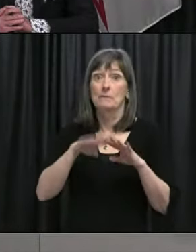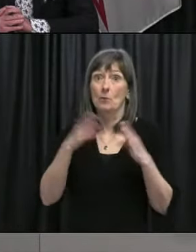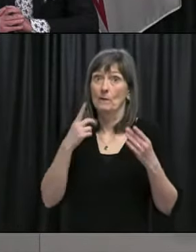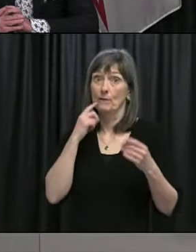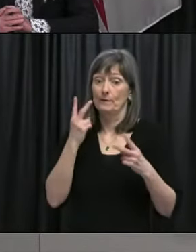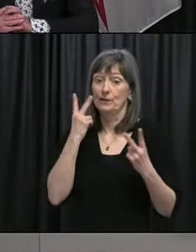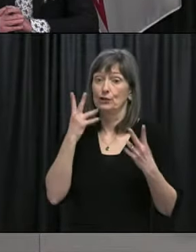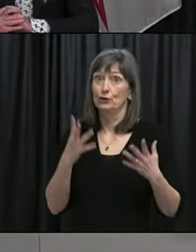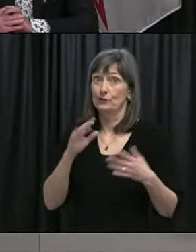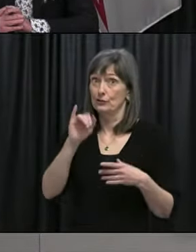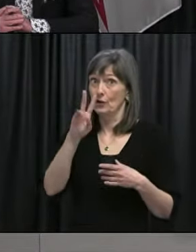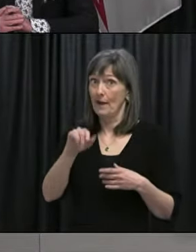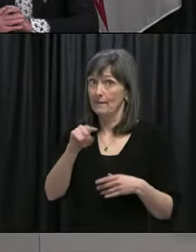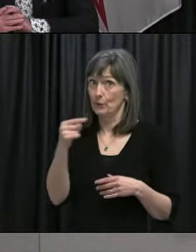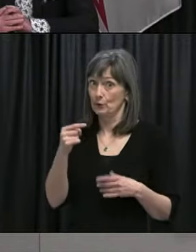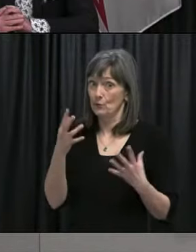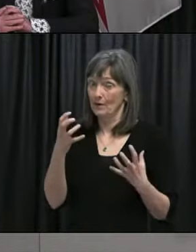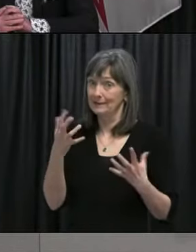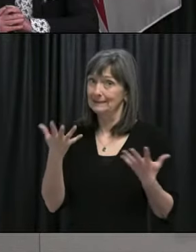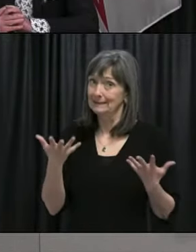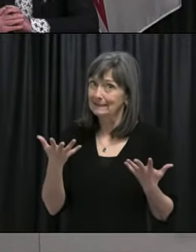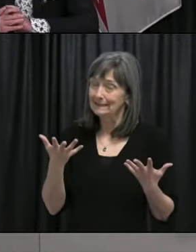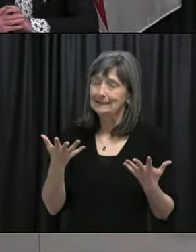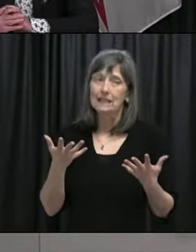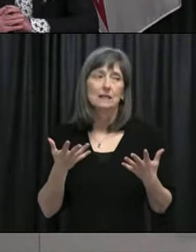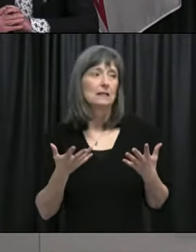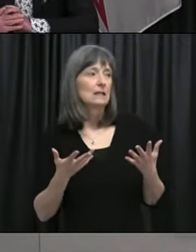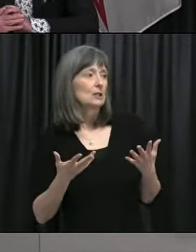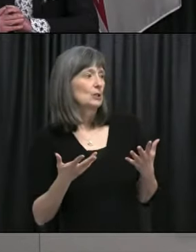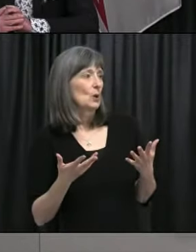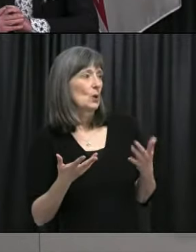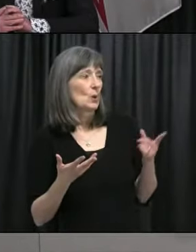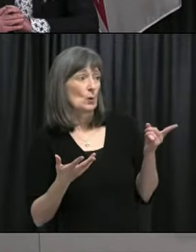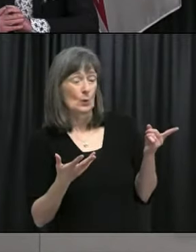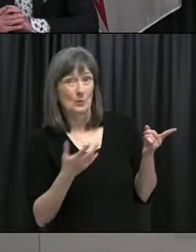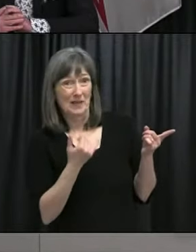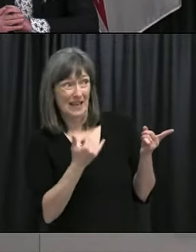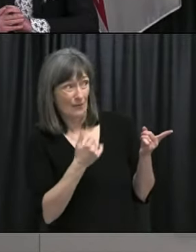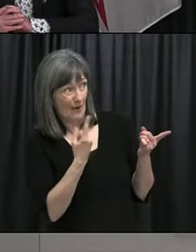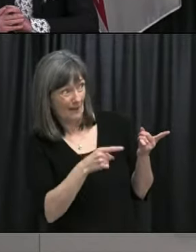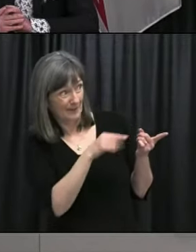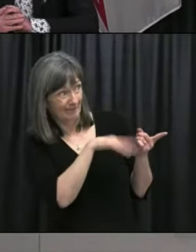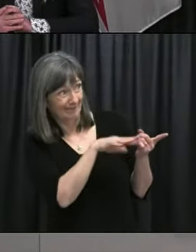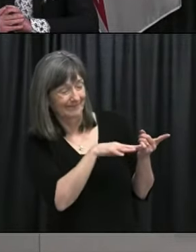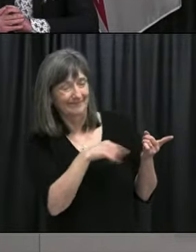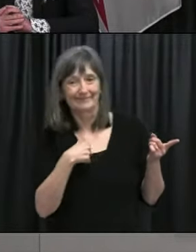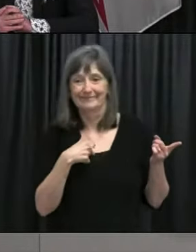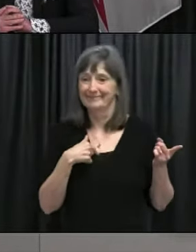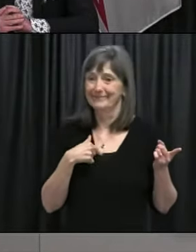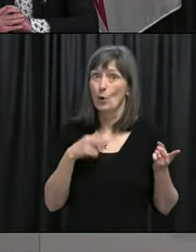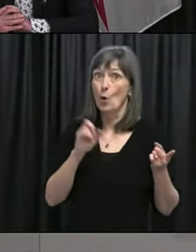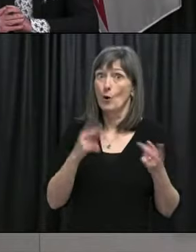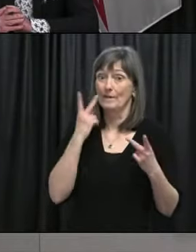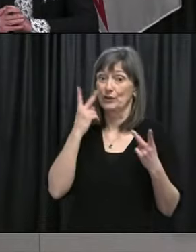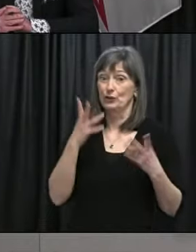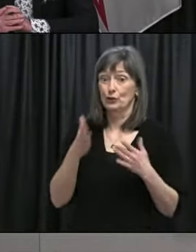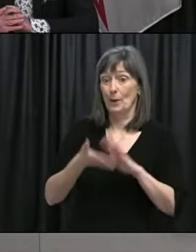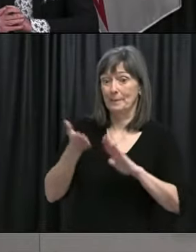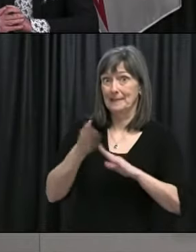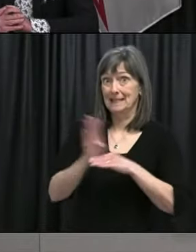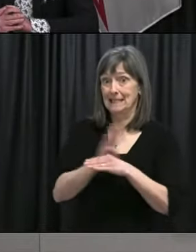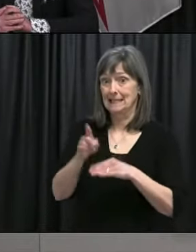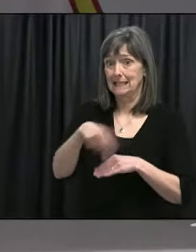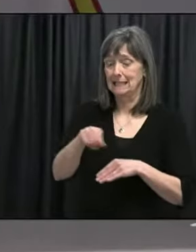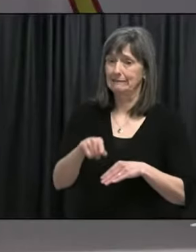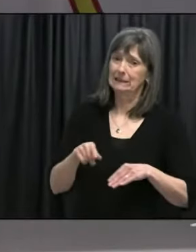that, uh, at this time? And what would you say the tourism operators that may be feeling a bit empty right now? Well, I, you know,